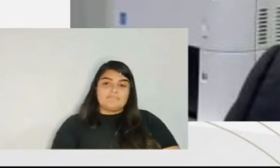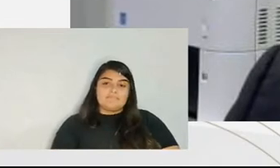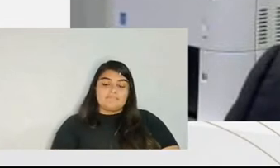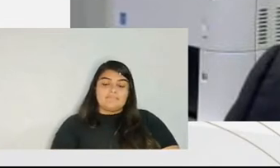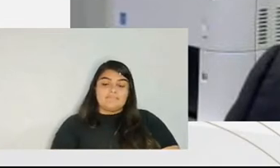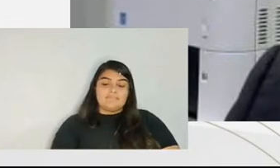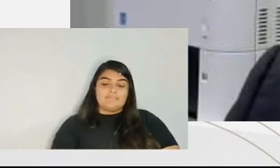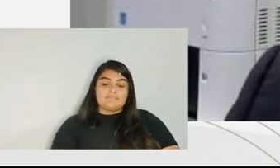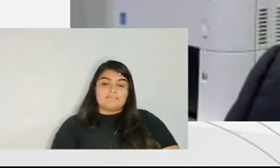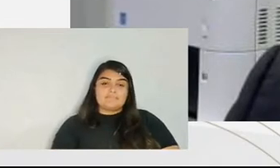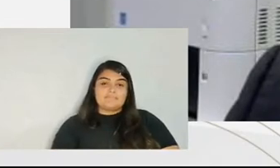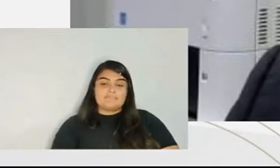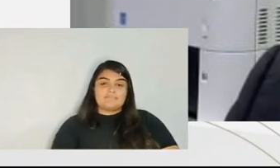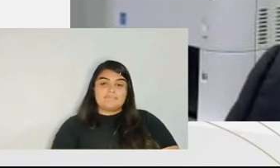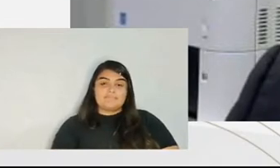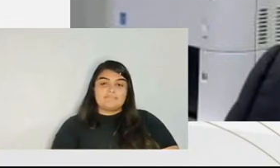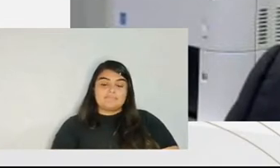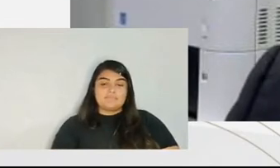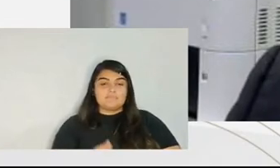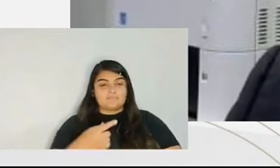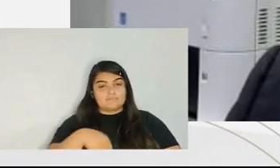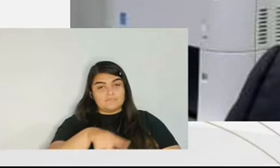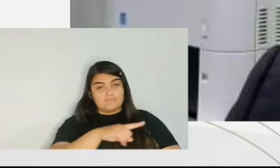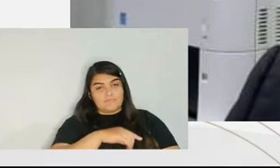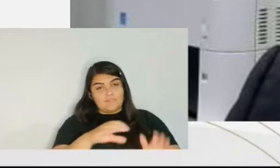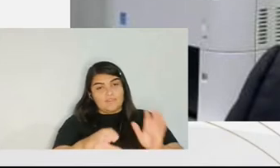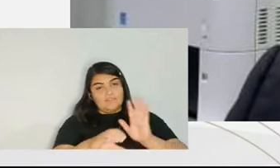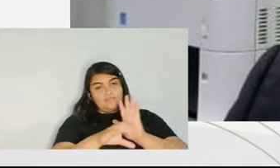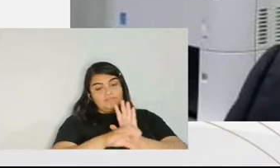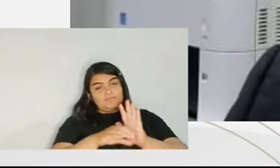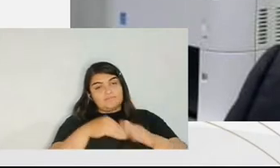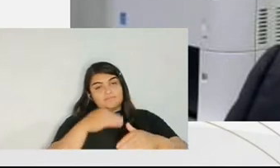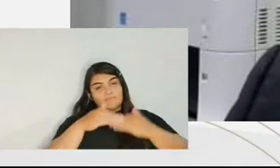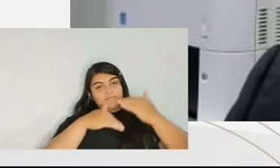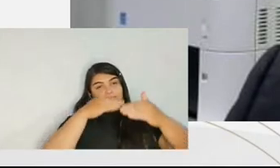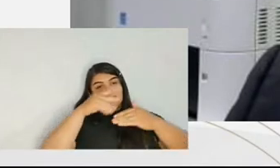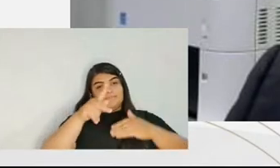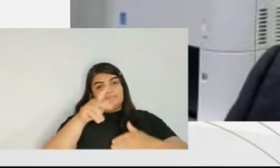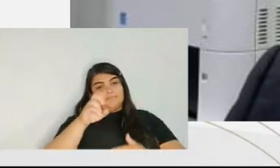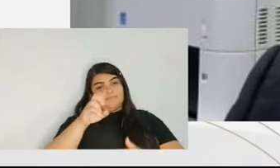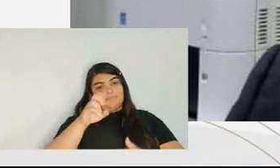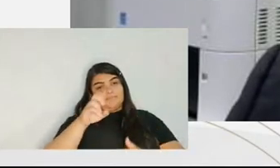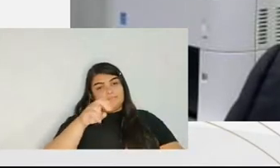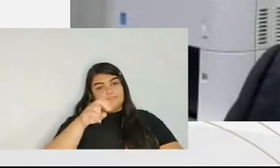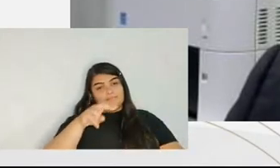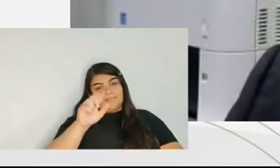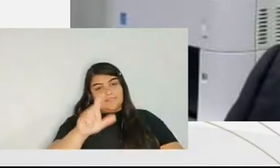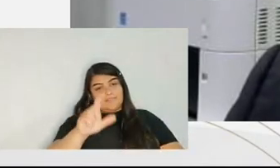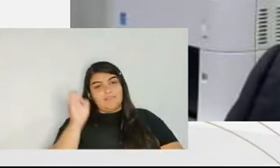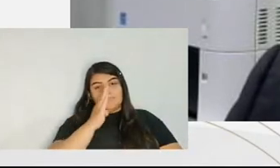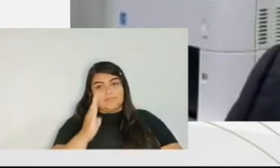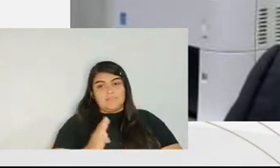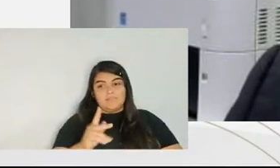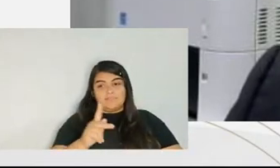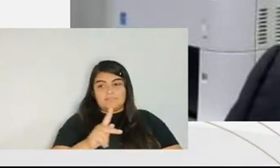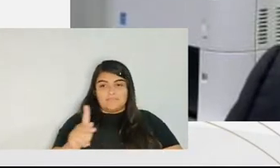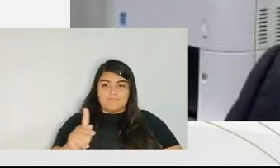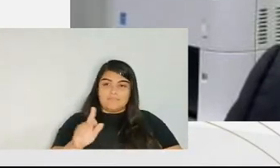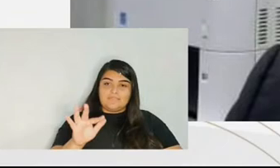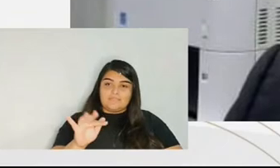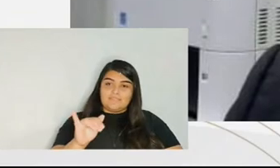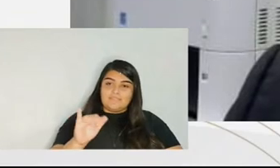attempt to substitute our process codes, penal process code,